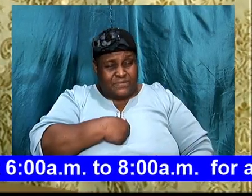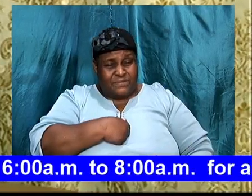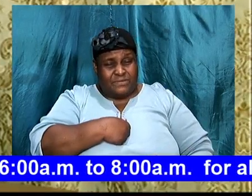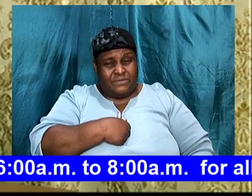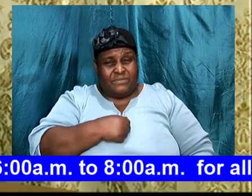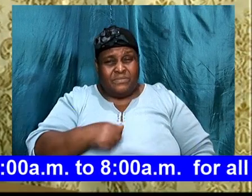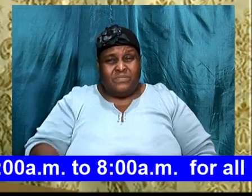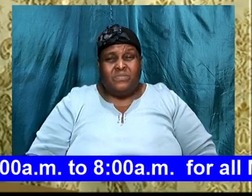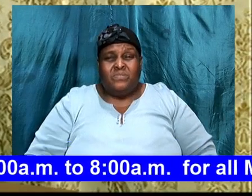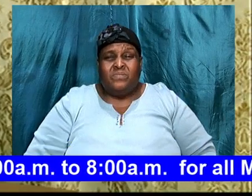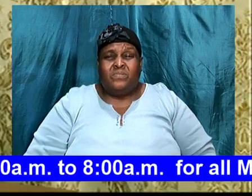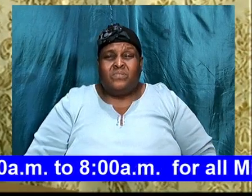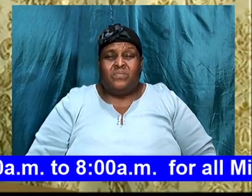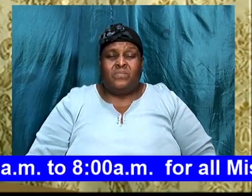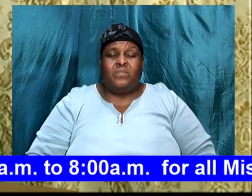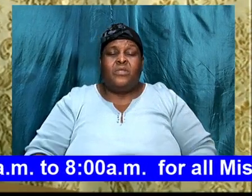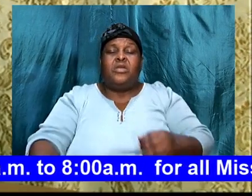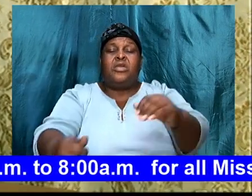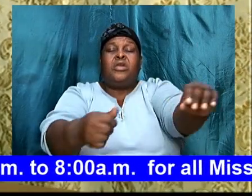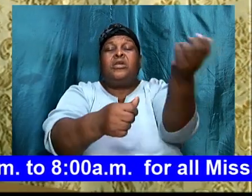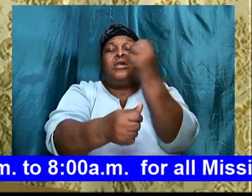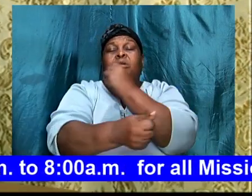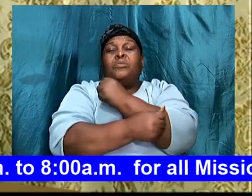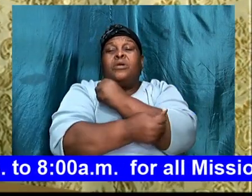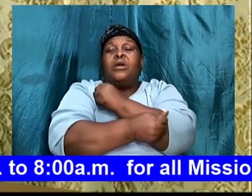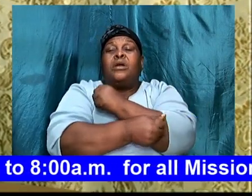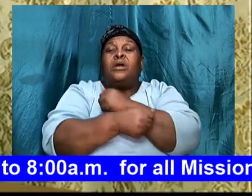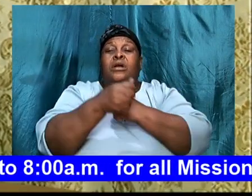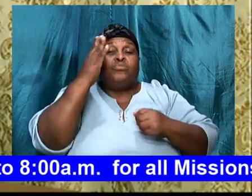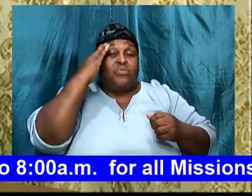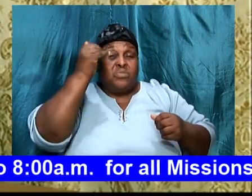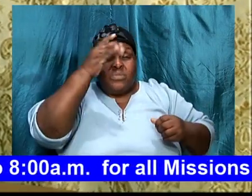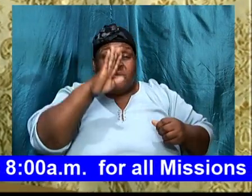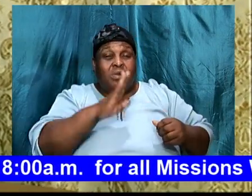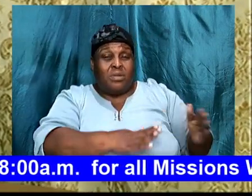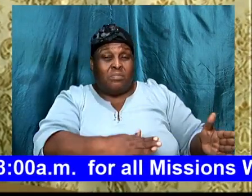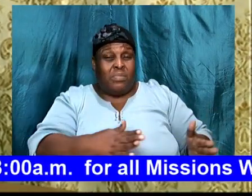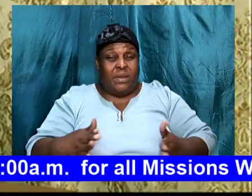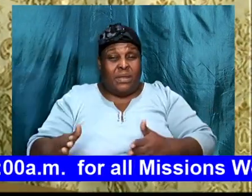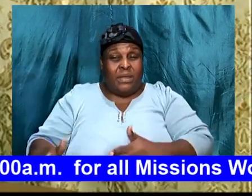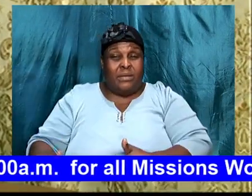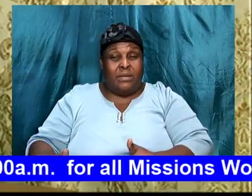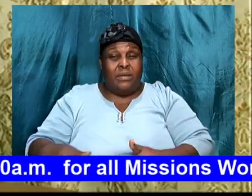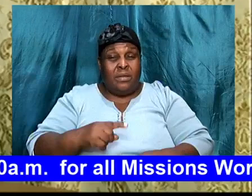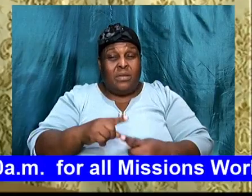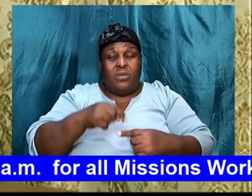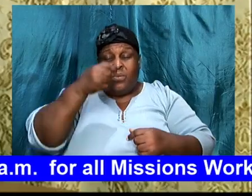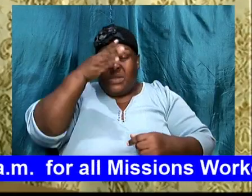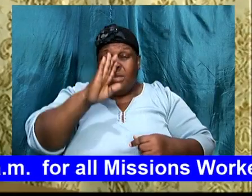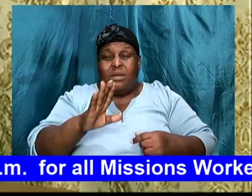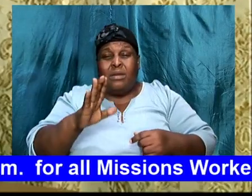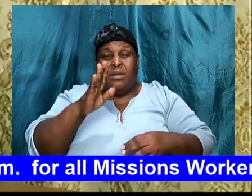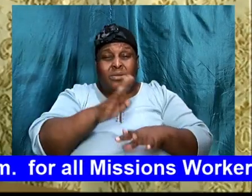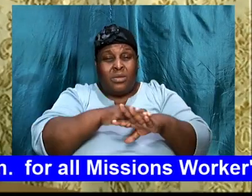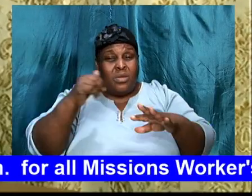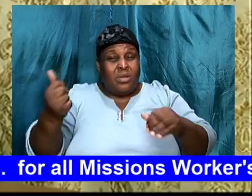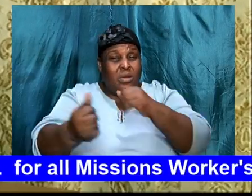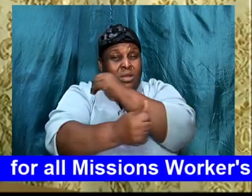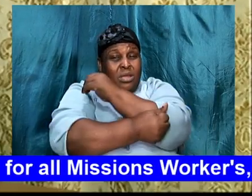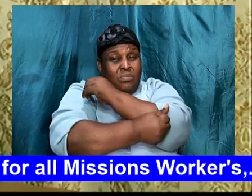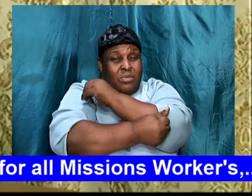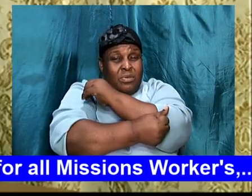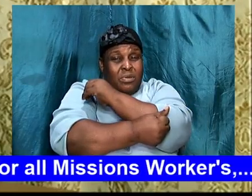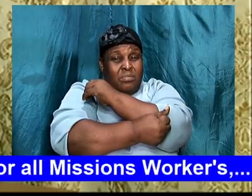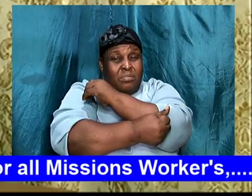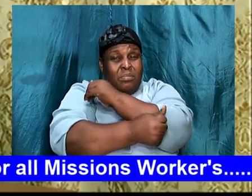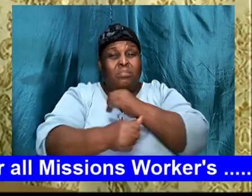Abraham knew God's plan. When God called him in Genesis, God, Genesis chapter